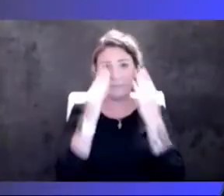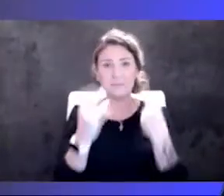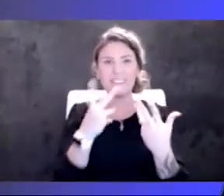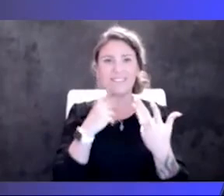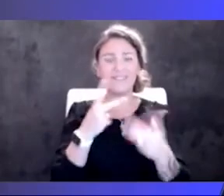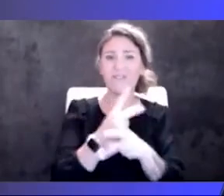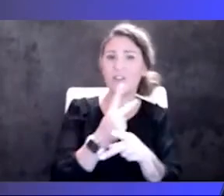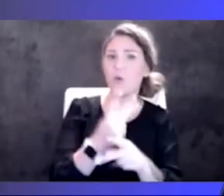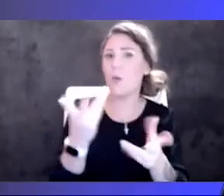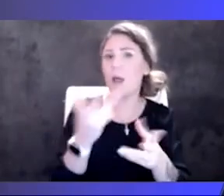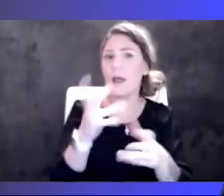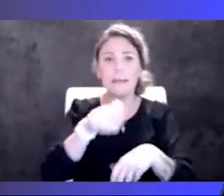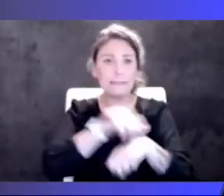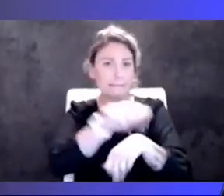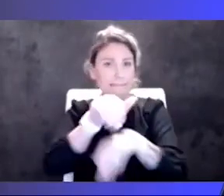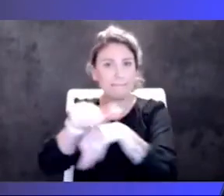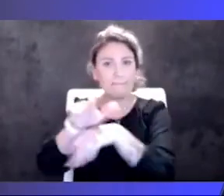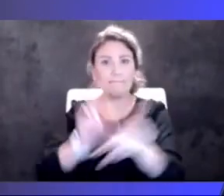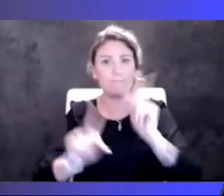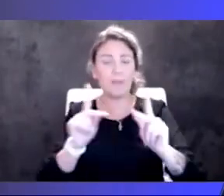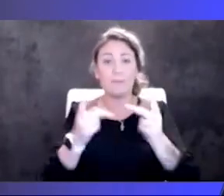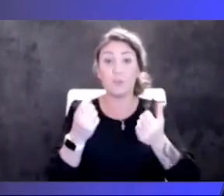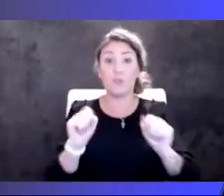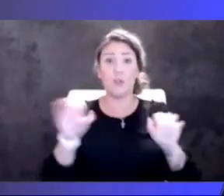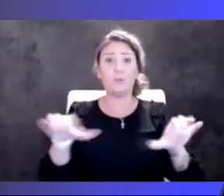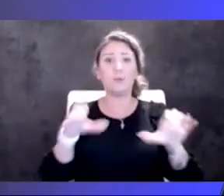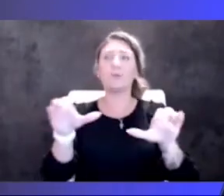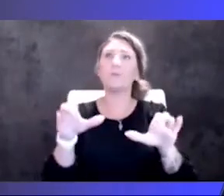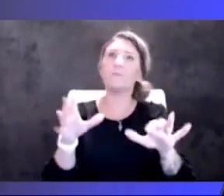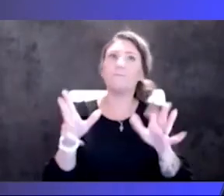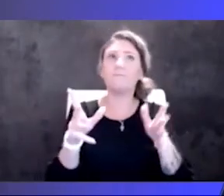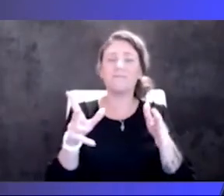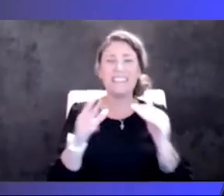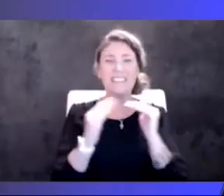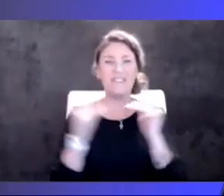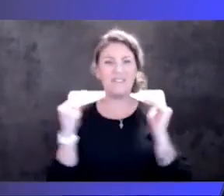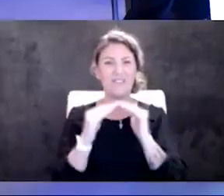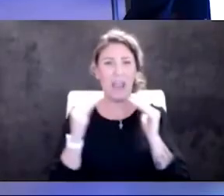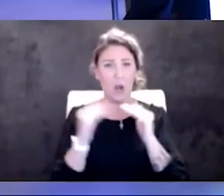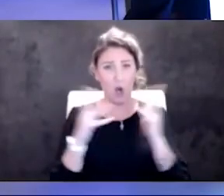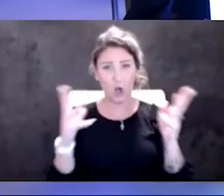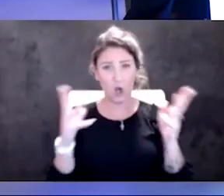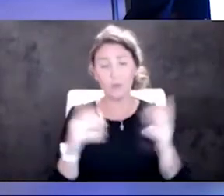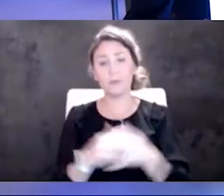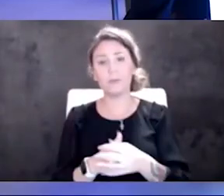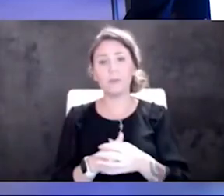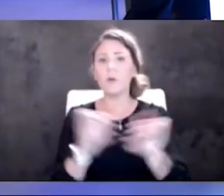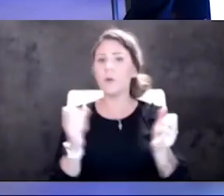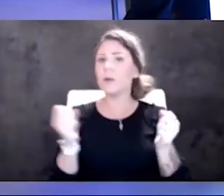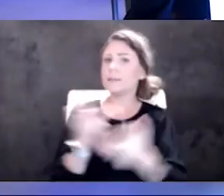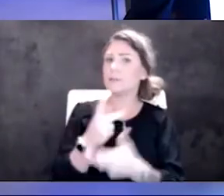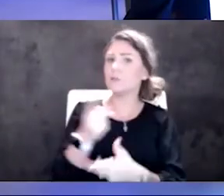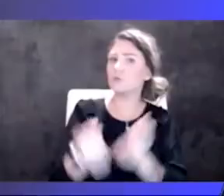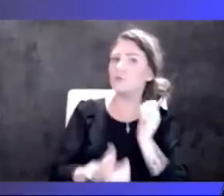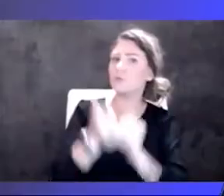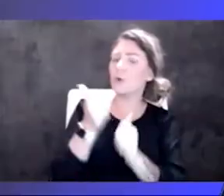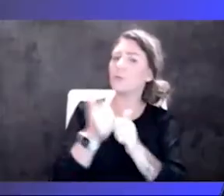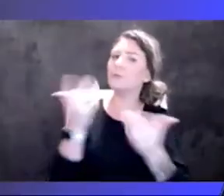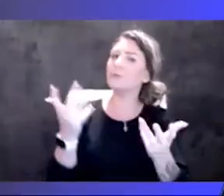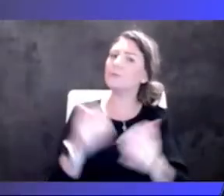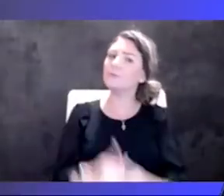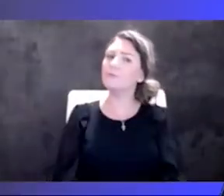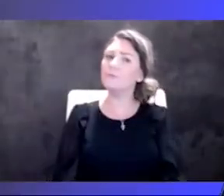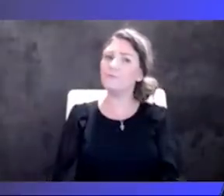people and trying to do it in a, as, as fair a way as possible. What scares you most right now, Dr. Satterwhite? Um,